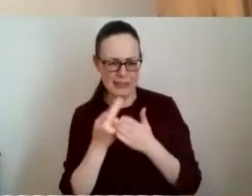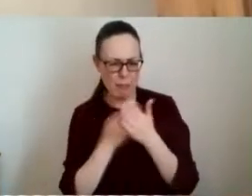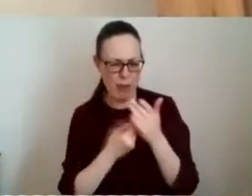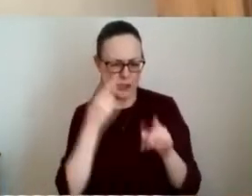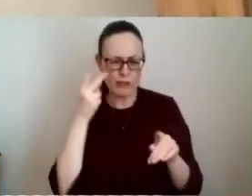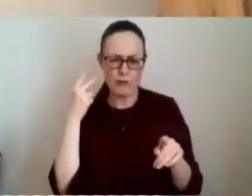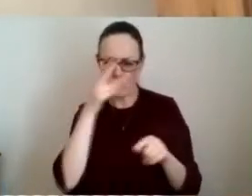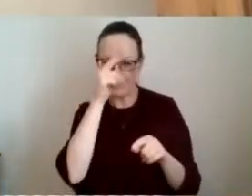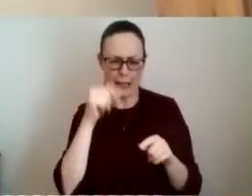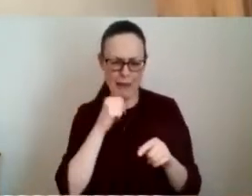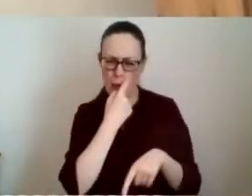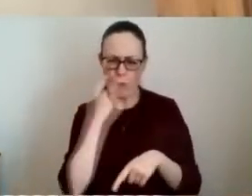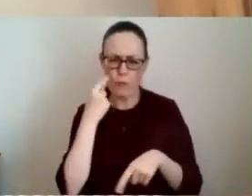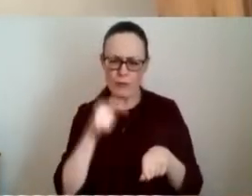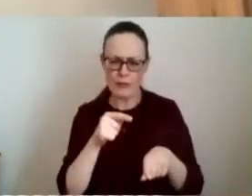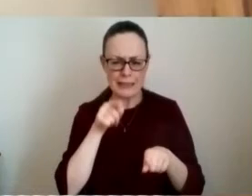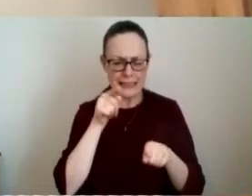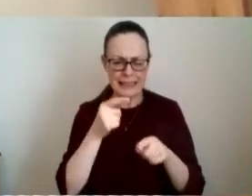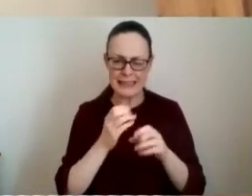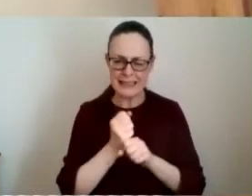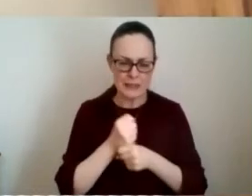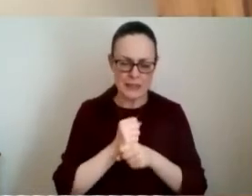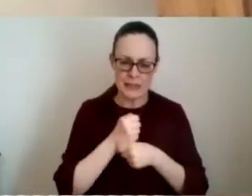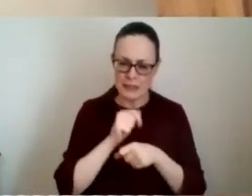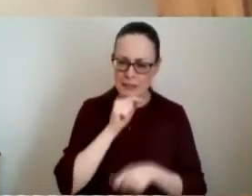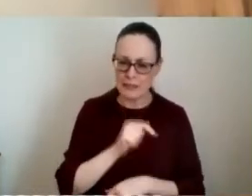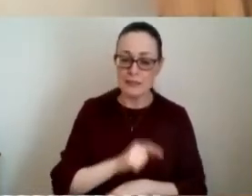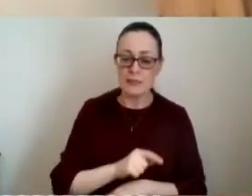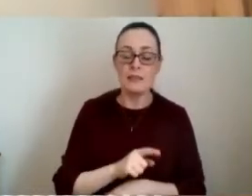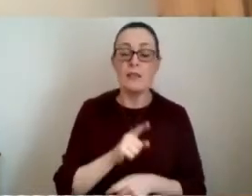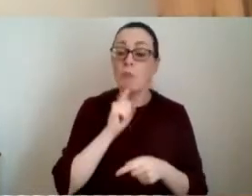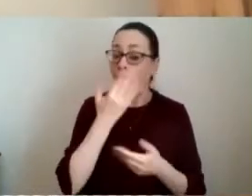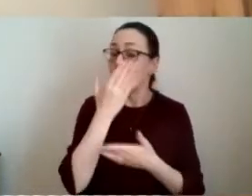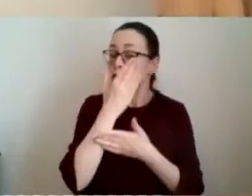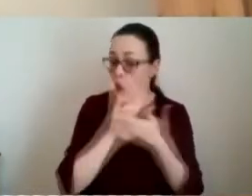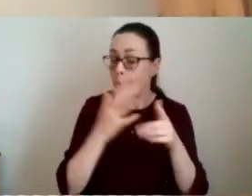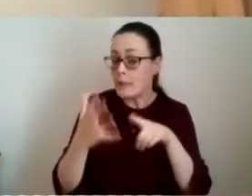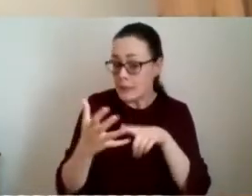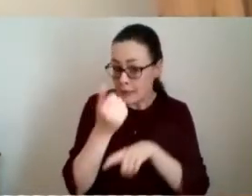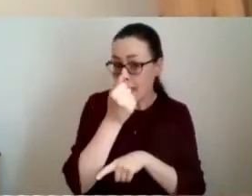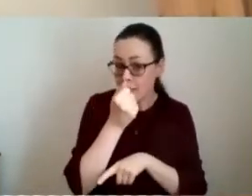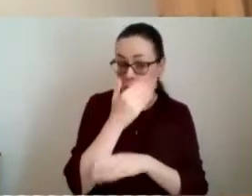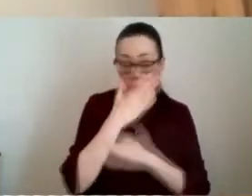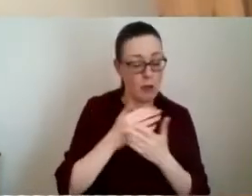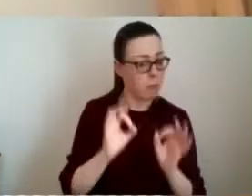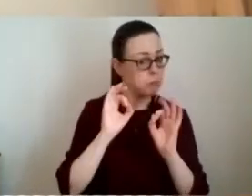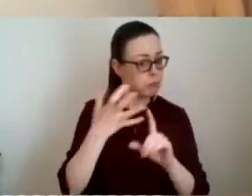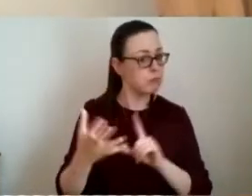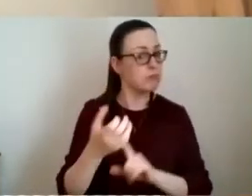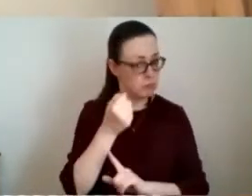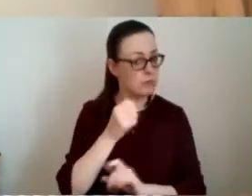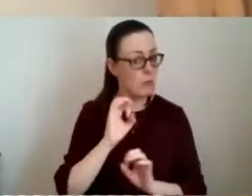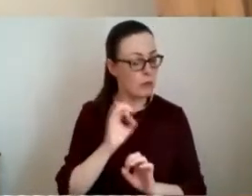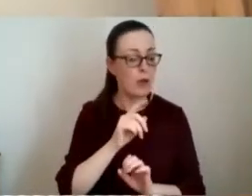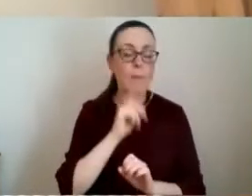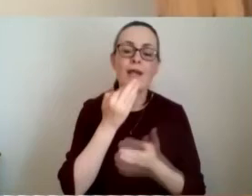example and that caused a great degree of frustration where there had been successes and there had been remarkable successes they were often